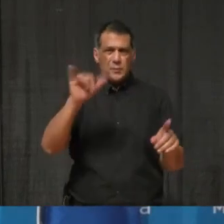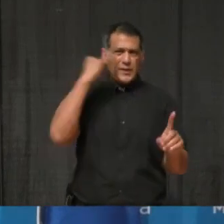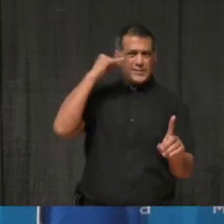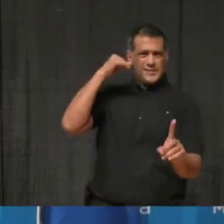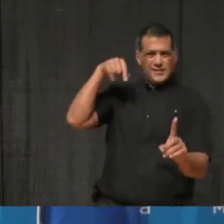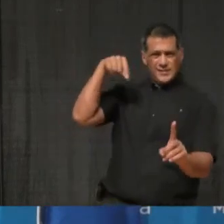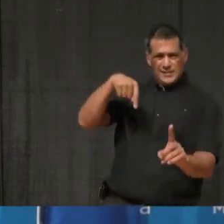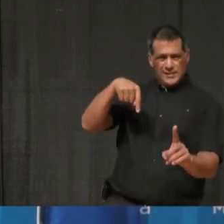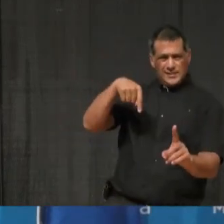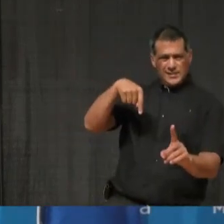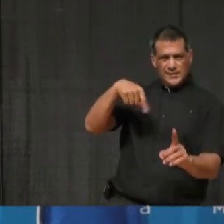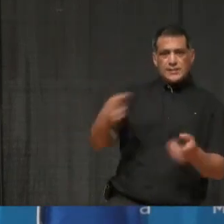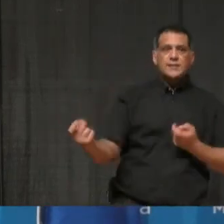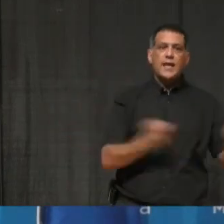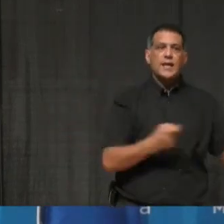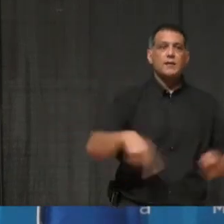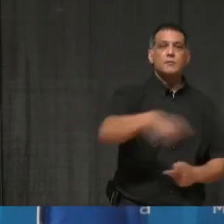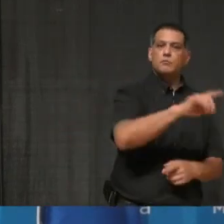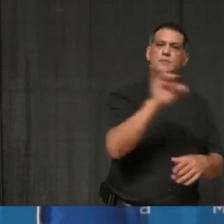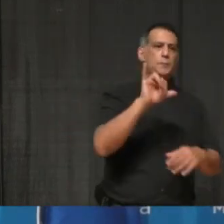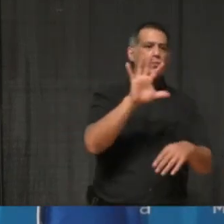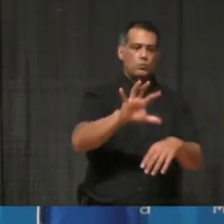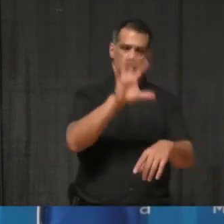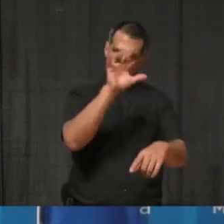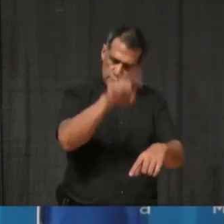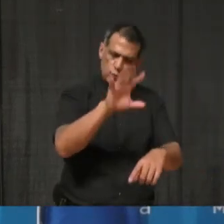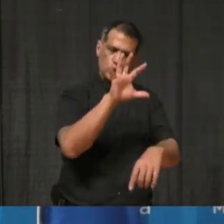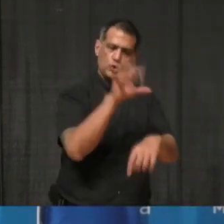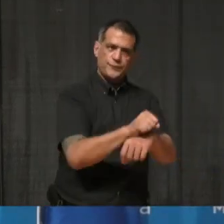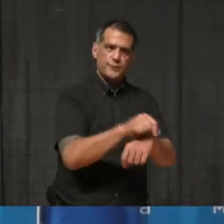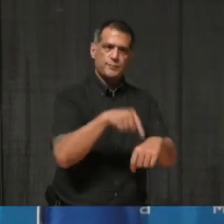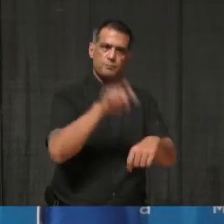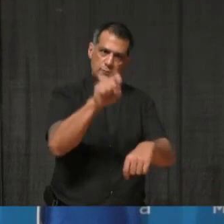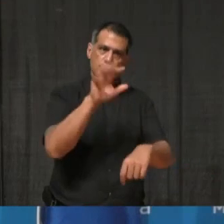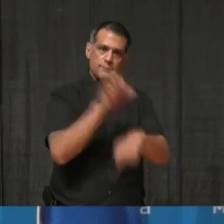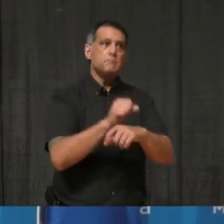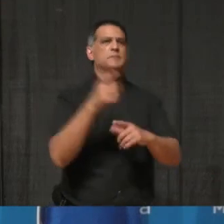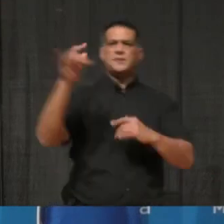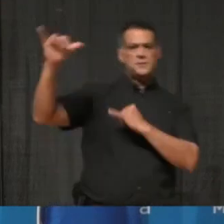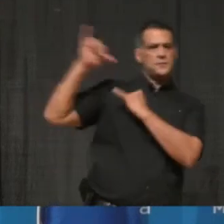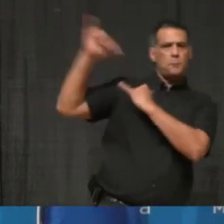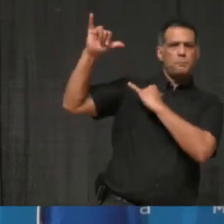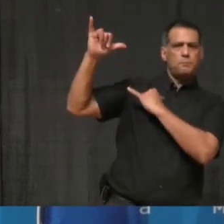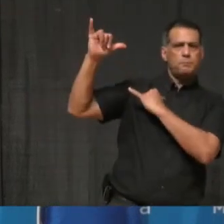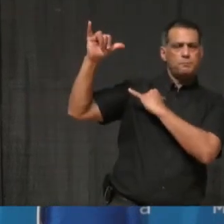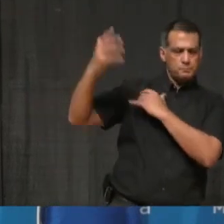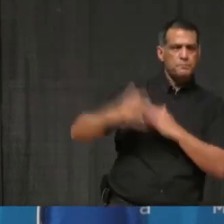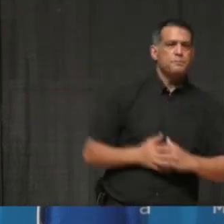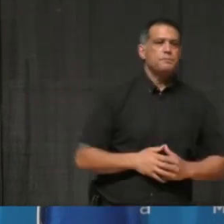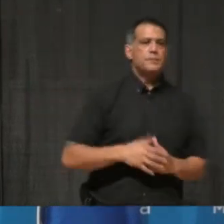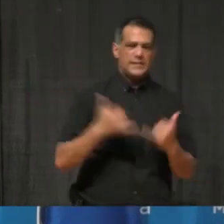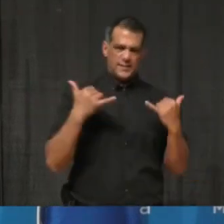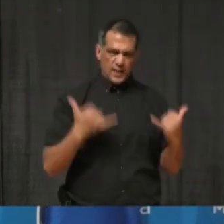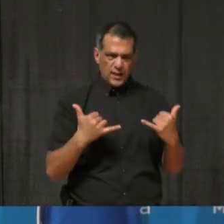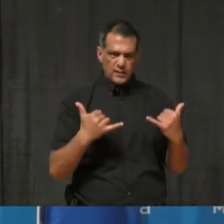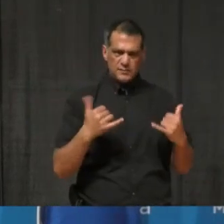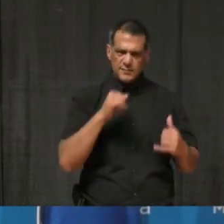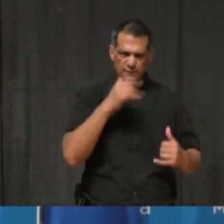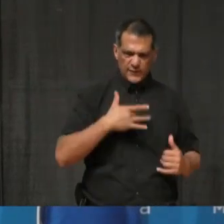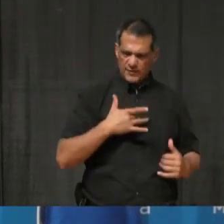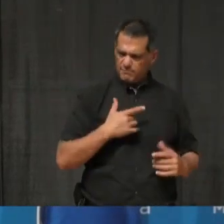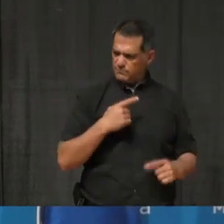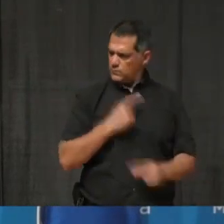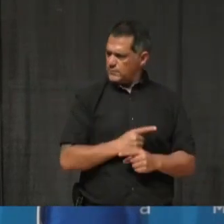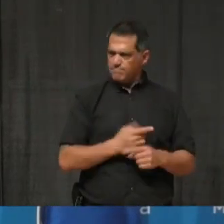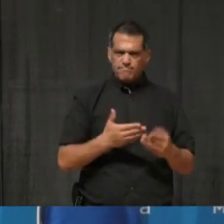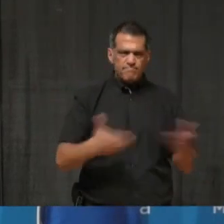But the sentiment on our council is that we want to put, we don't think it's the right time to be opening small businesses. We